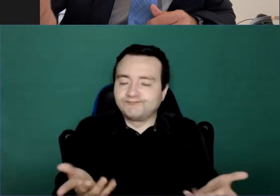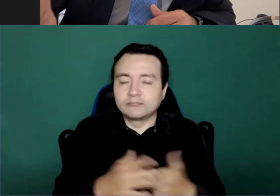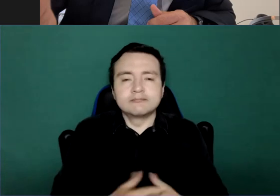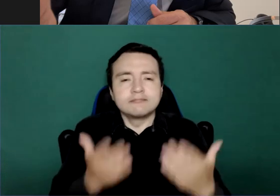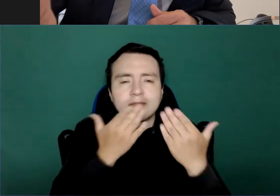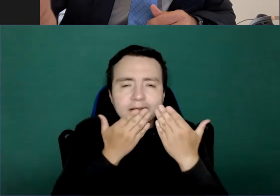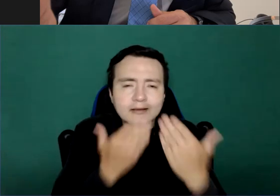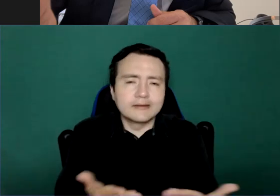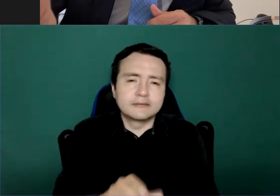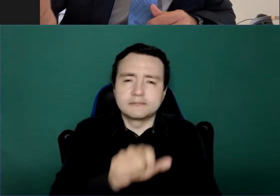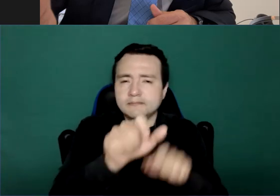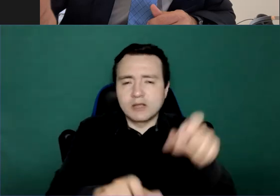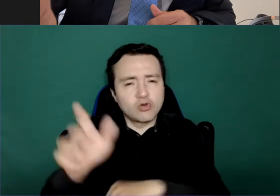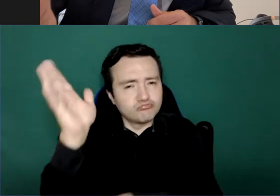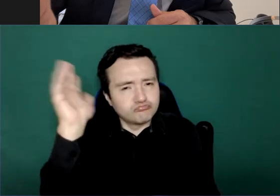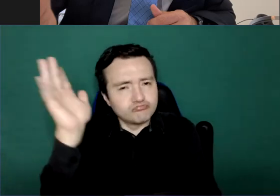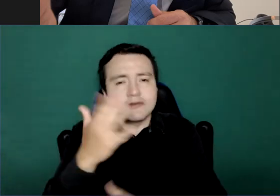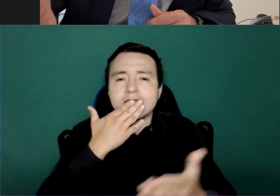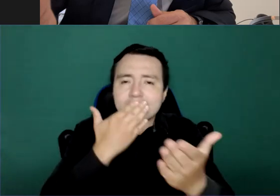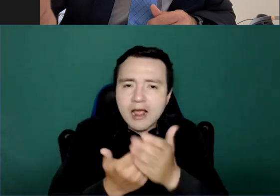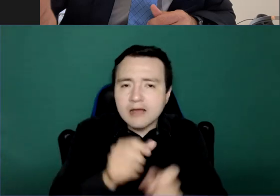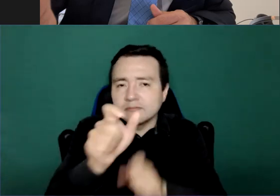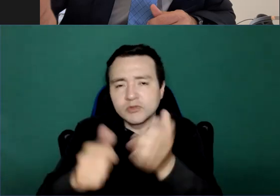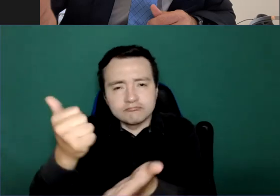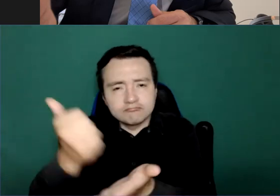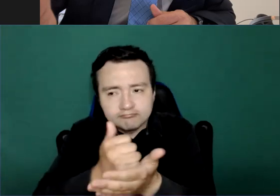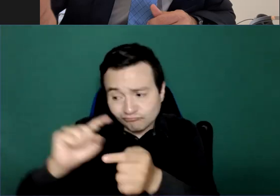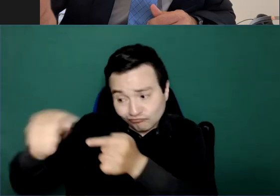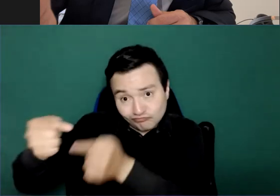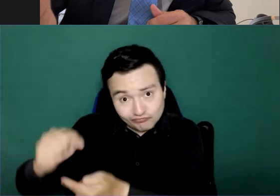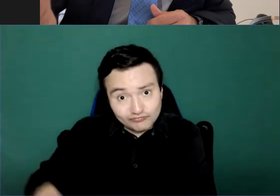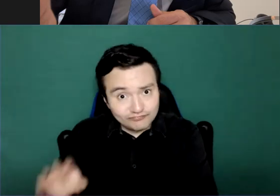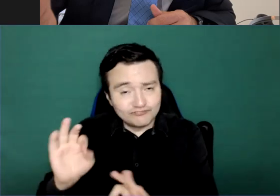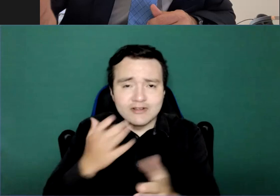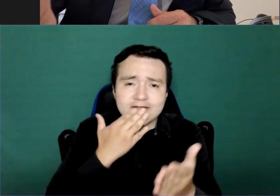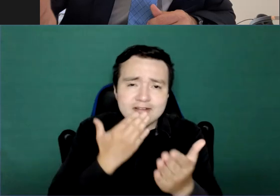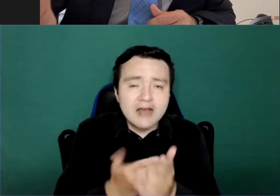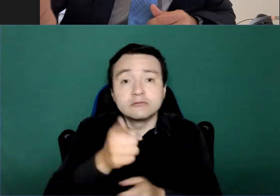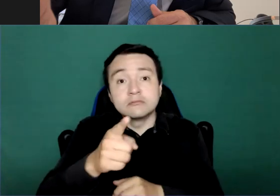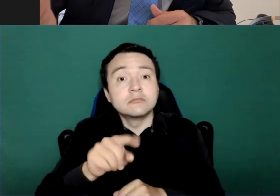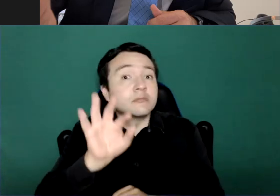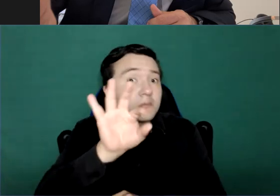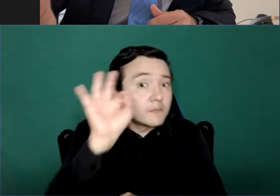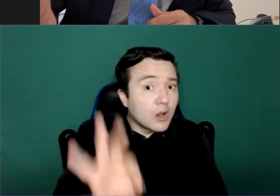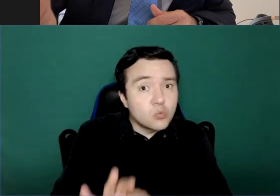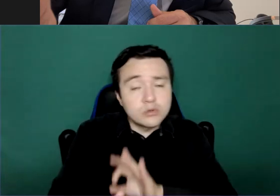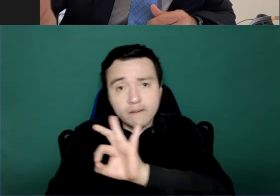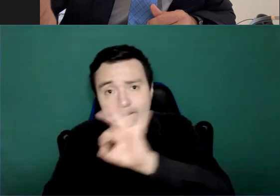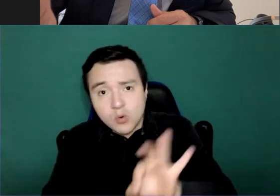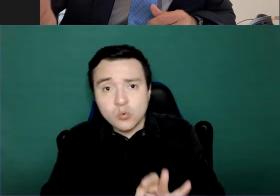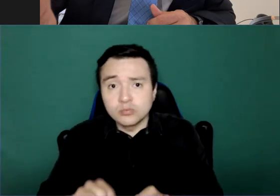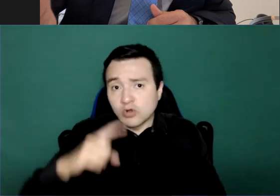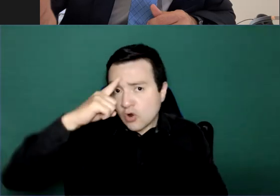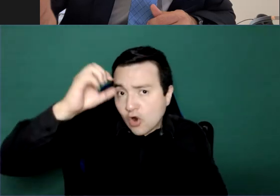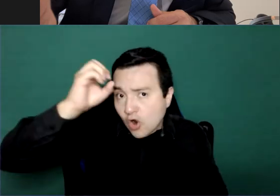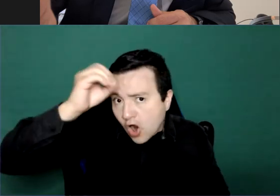contributions, your questions, your interests, and we ask each of you to advocate on behalf of mental health. Thank you so much for